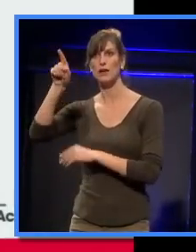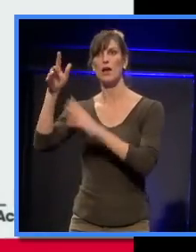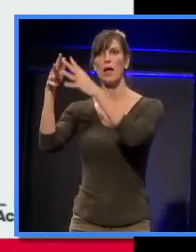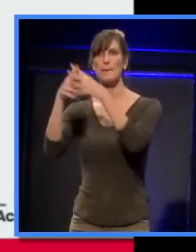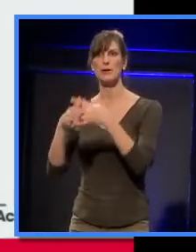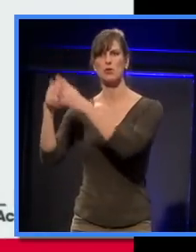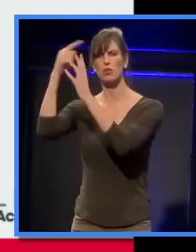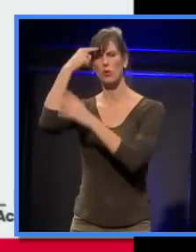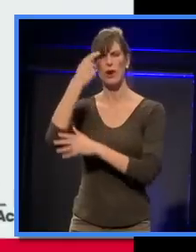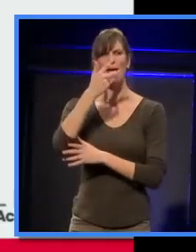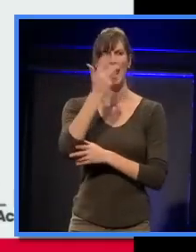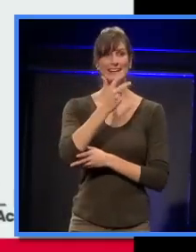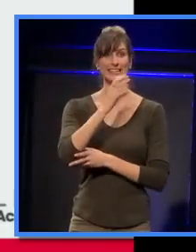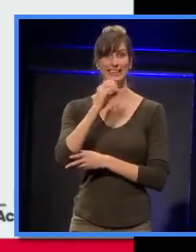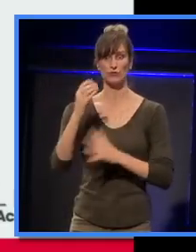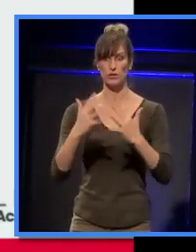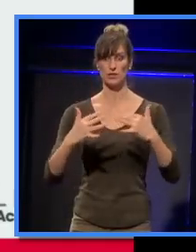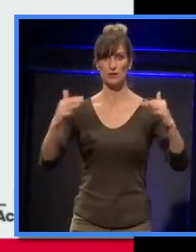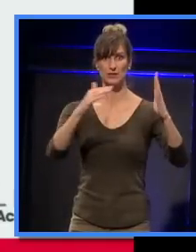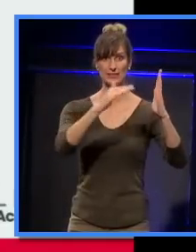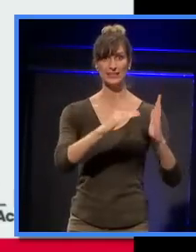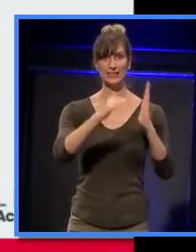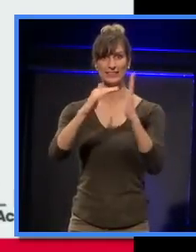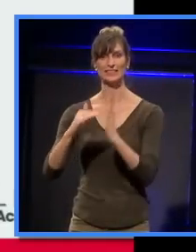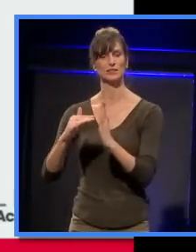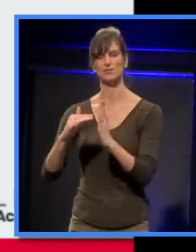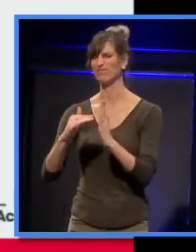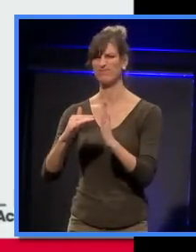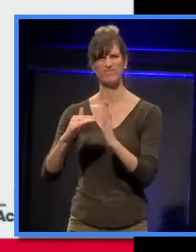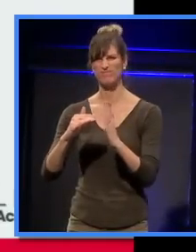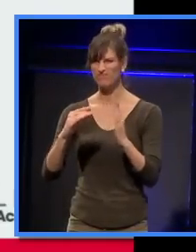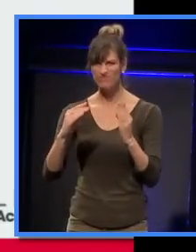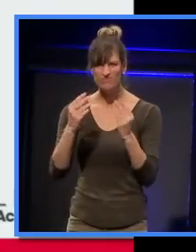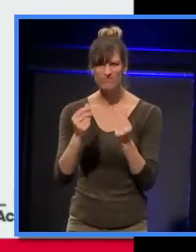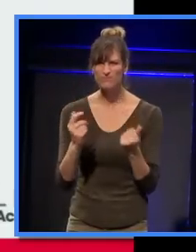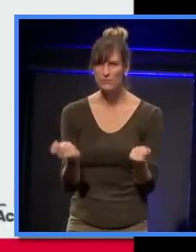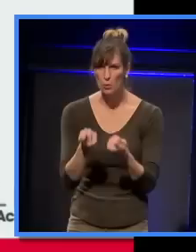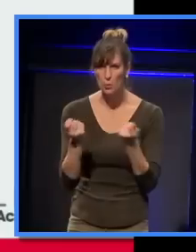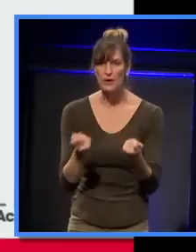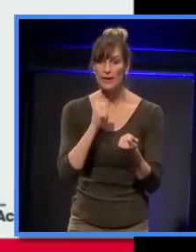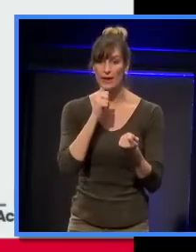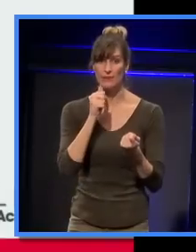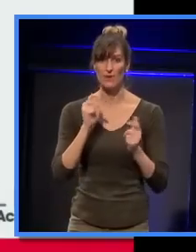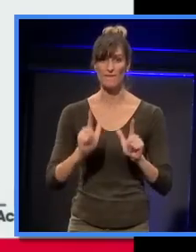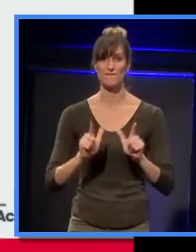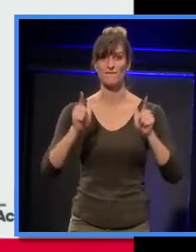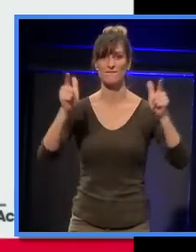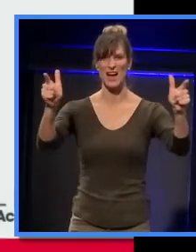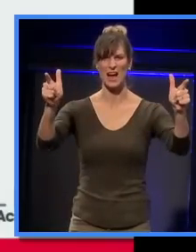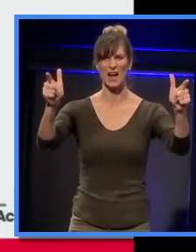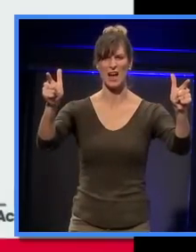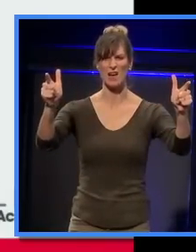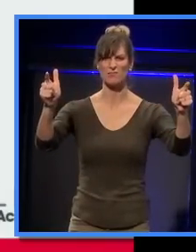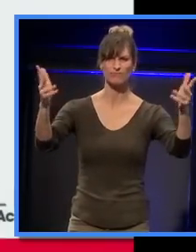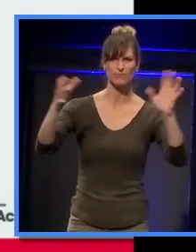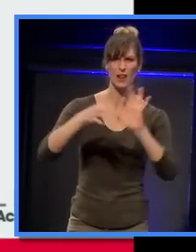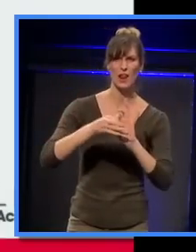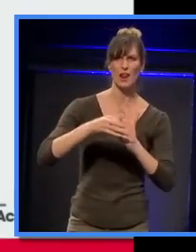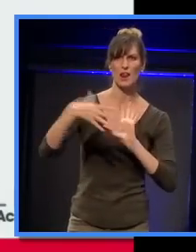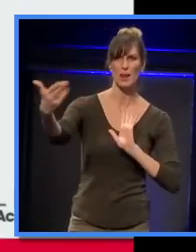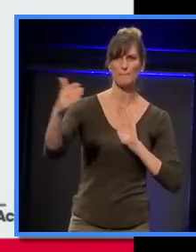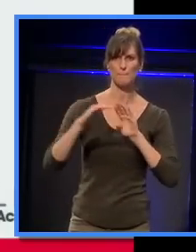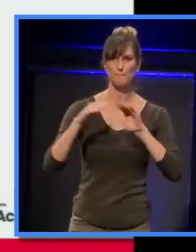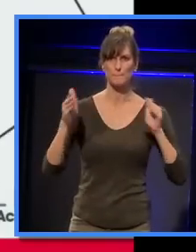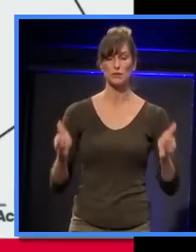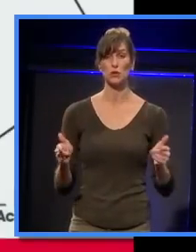seats was non-economic, so you couldn't put people further away, because they'd be getting too far away from the stage, so they just created a fan shape and just